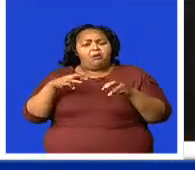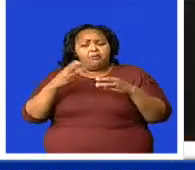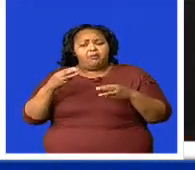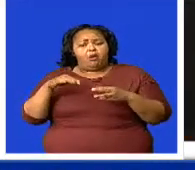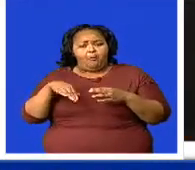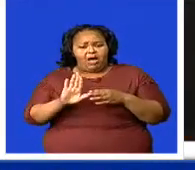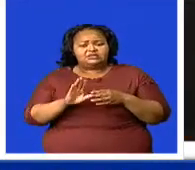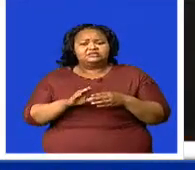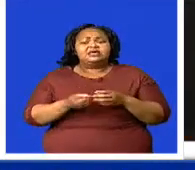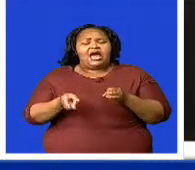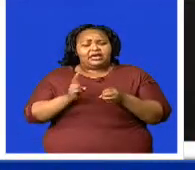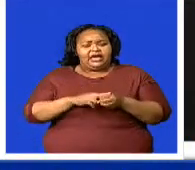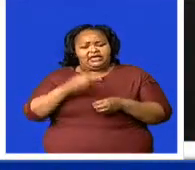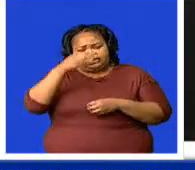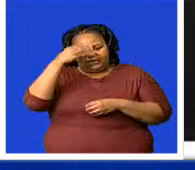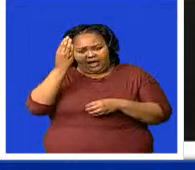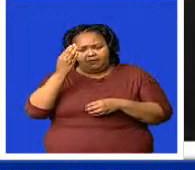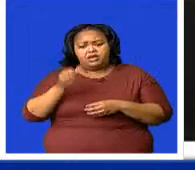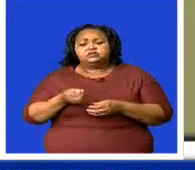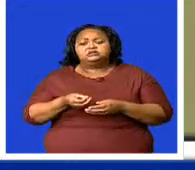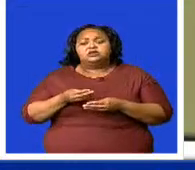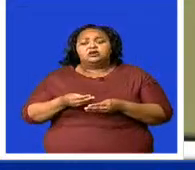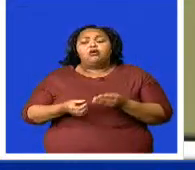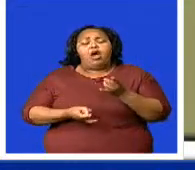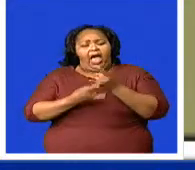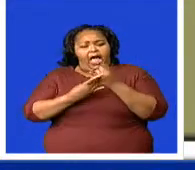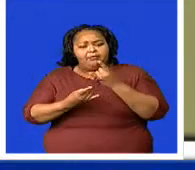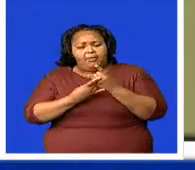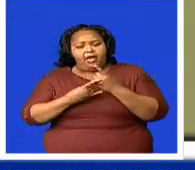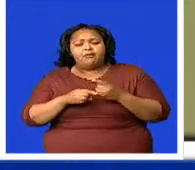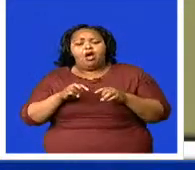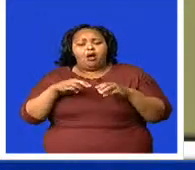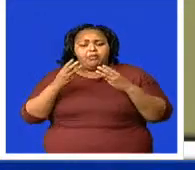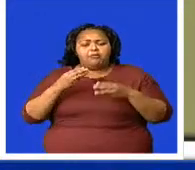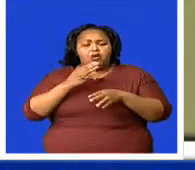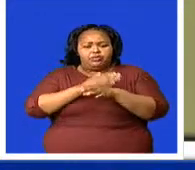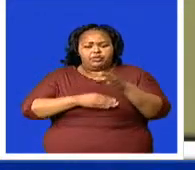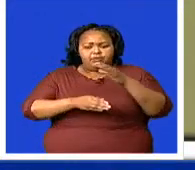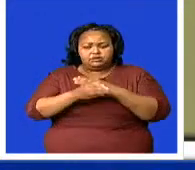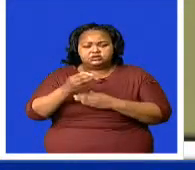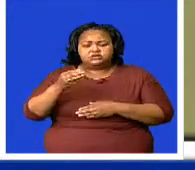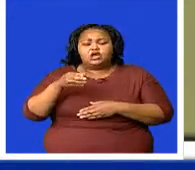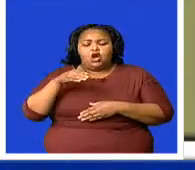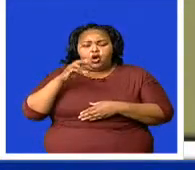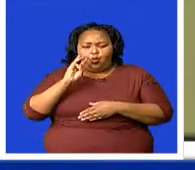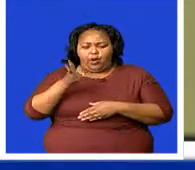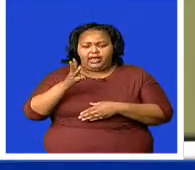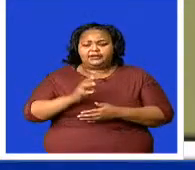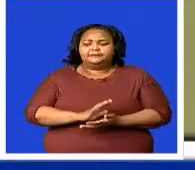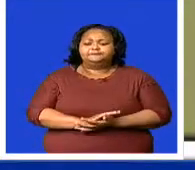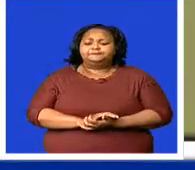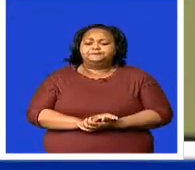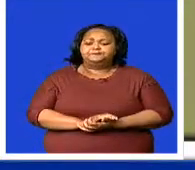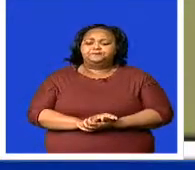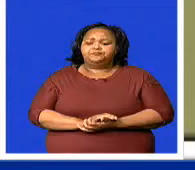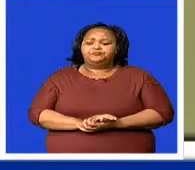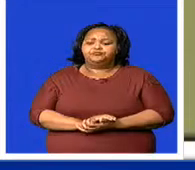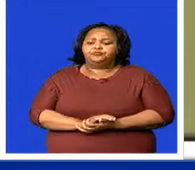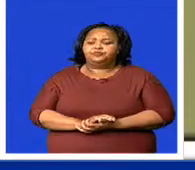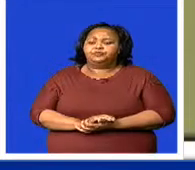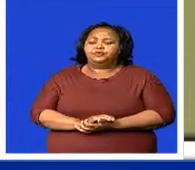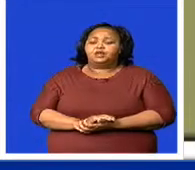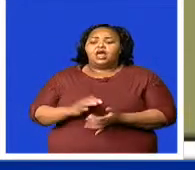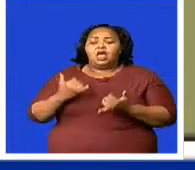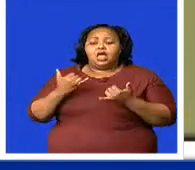provide support to people with disabilities. The theme is based on the transformational changes and research in the 2030